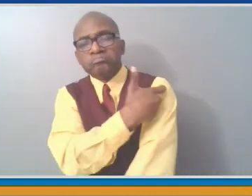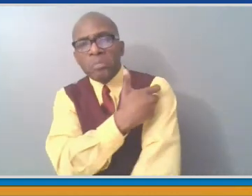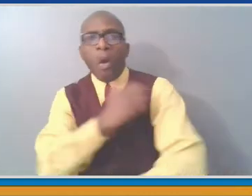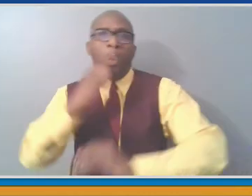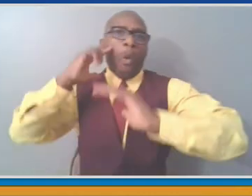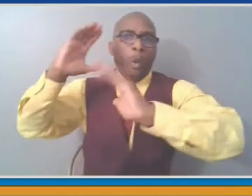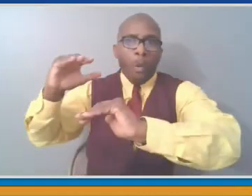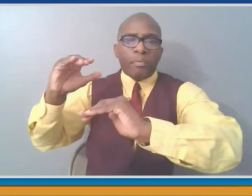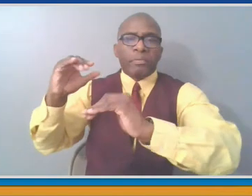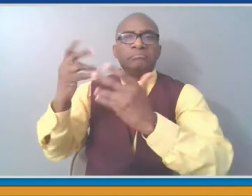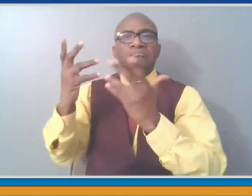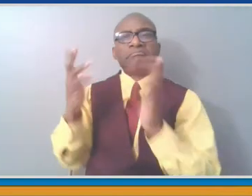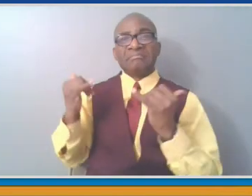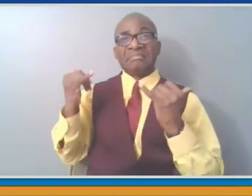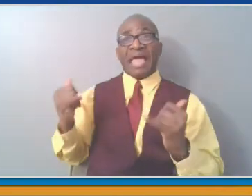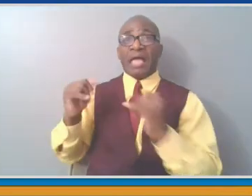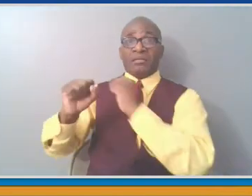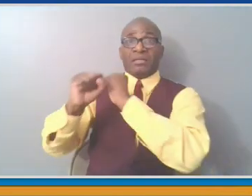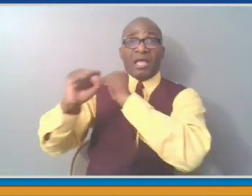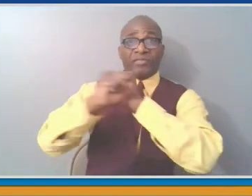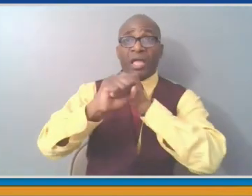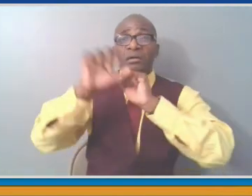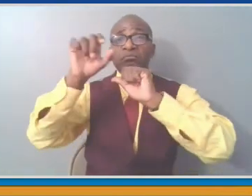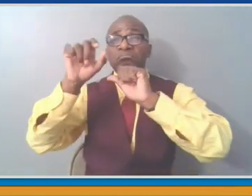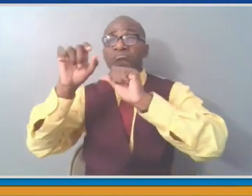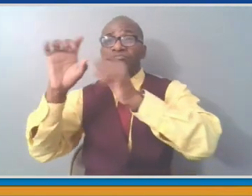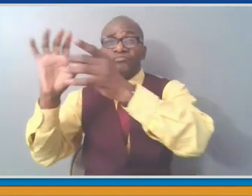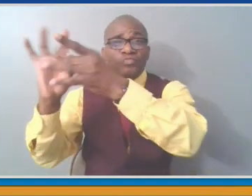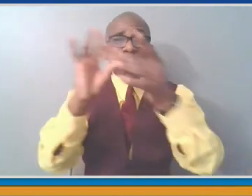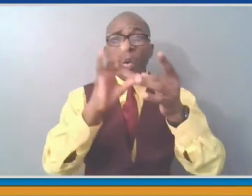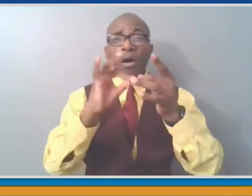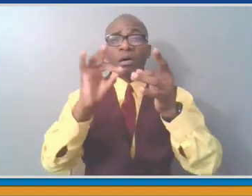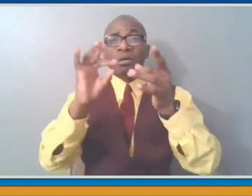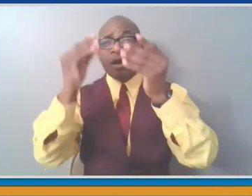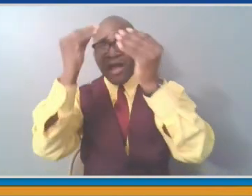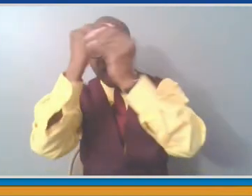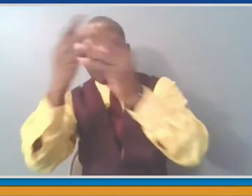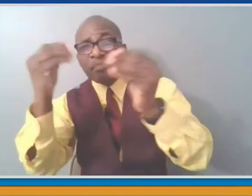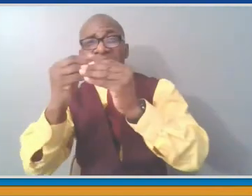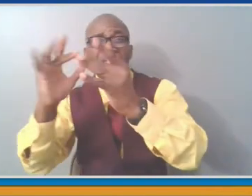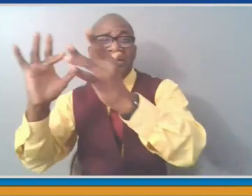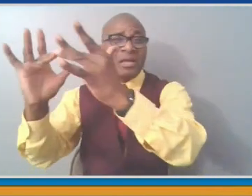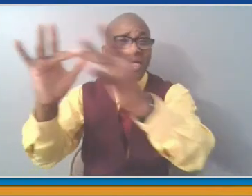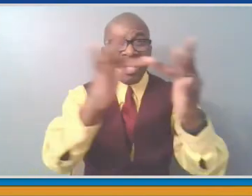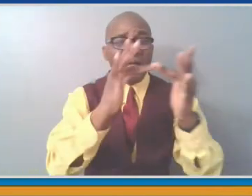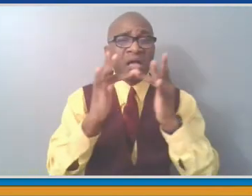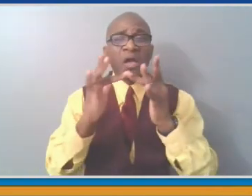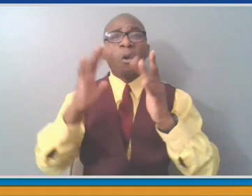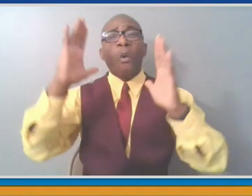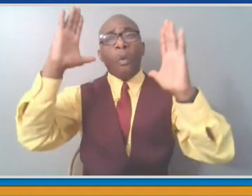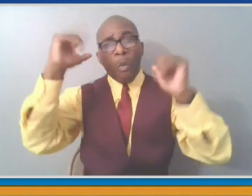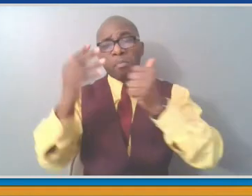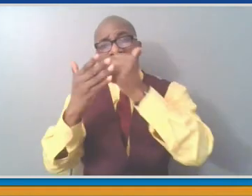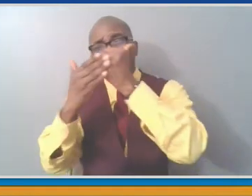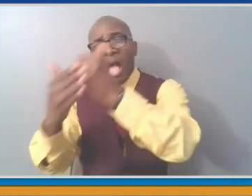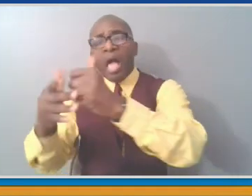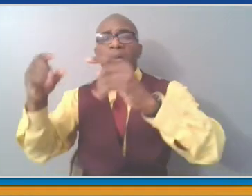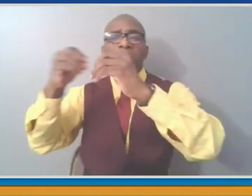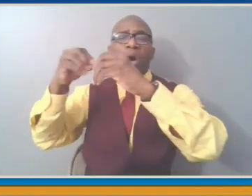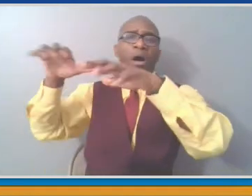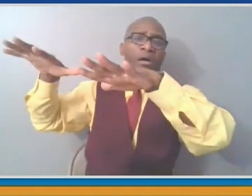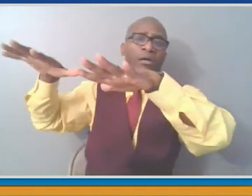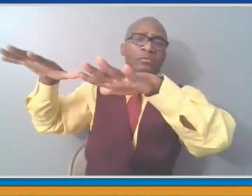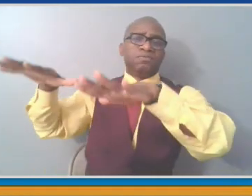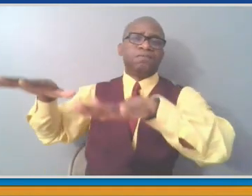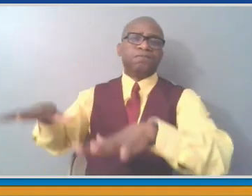can have their concerns addressed in an intelligent way and persuaded in an intelligent way. There are